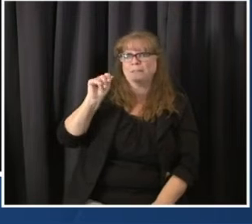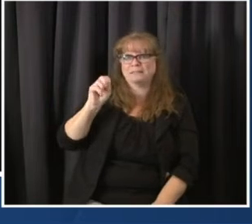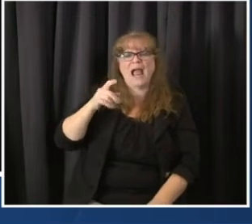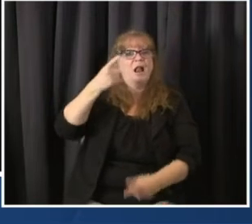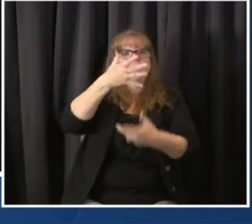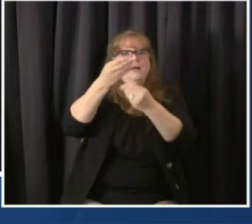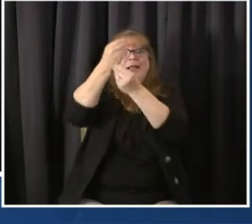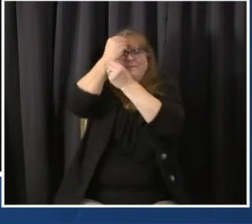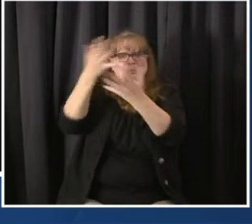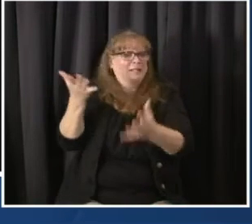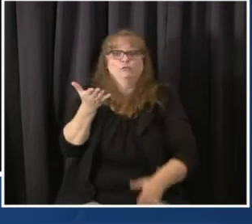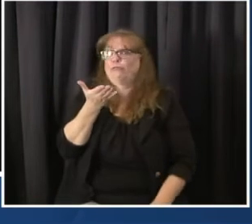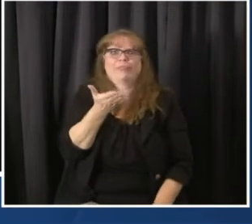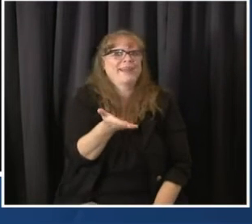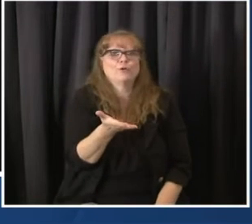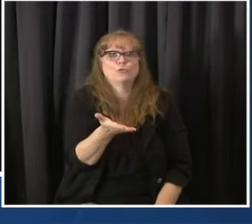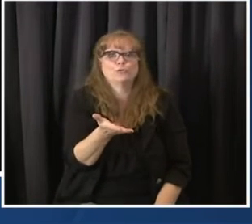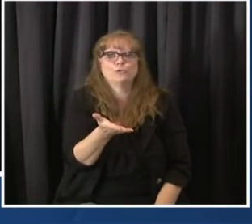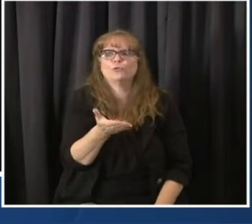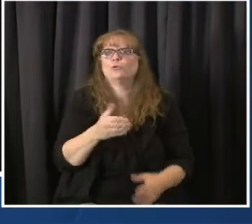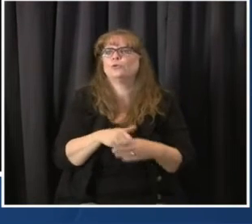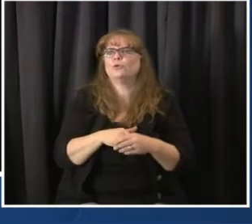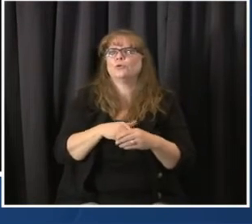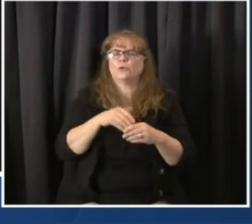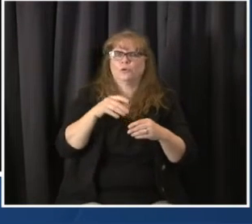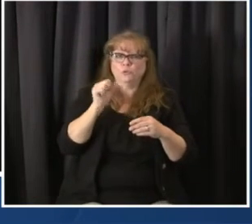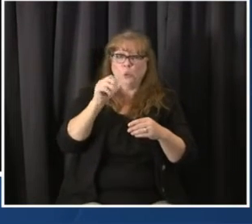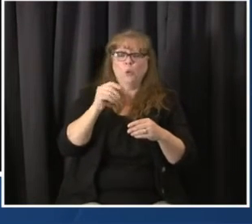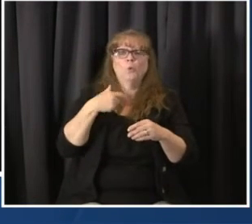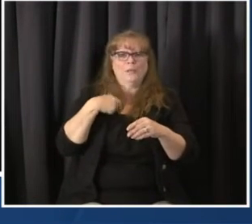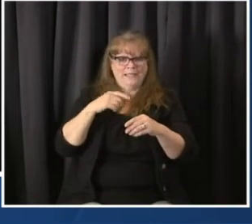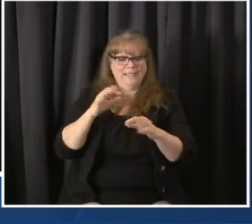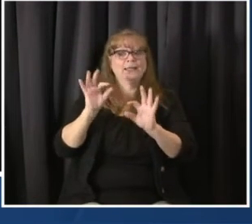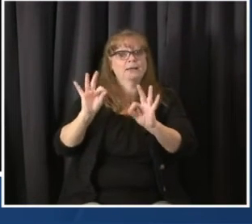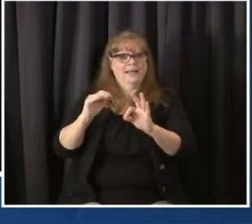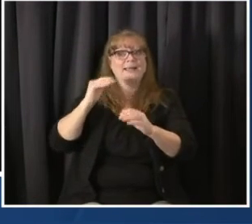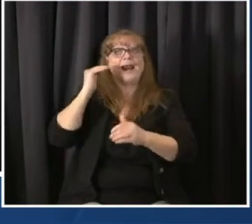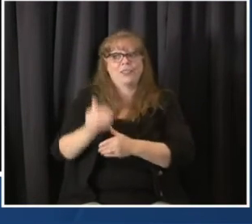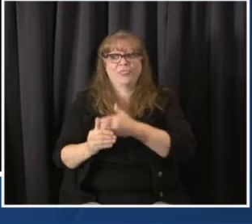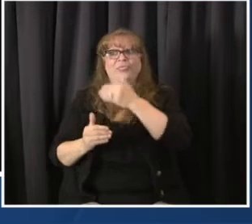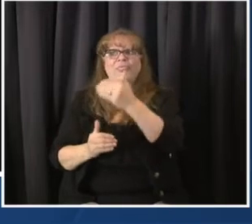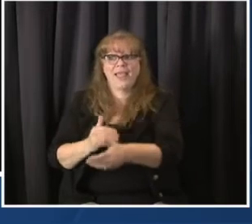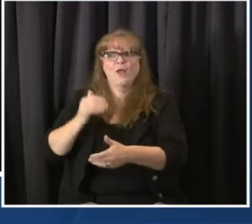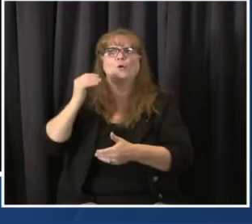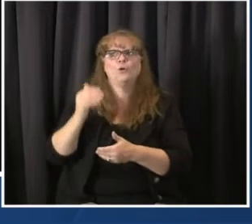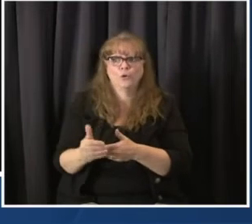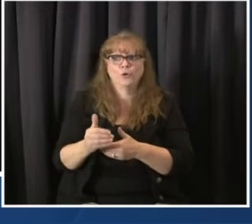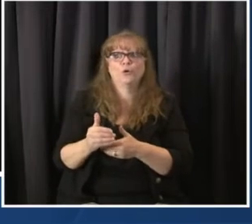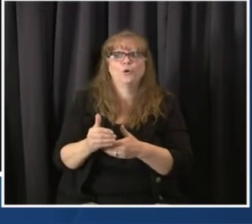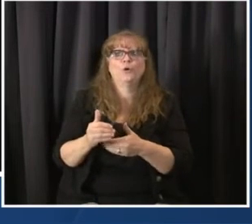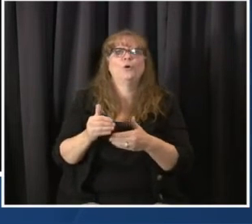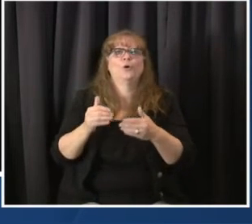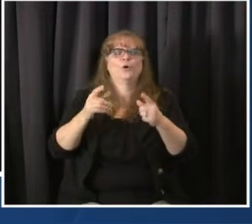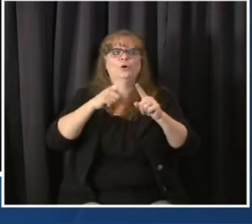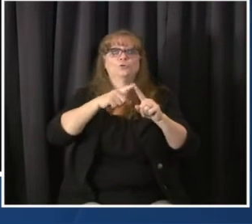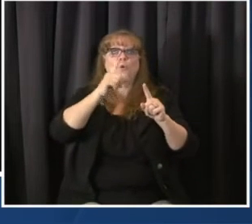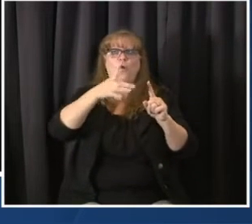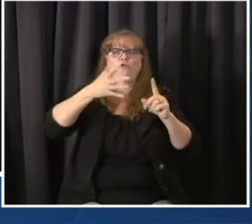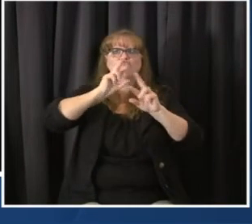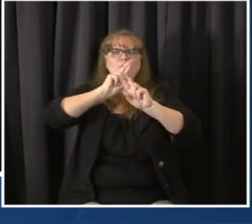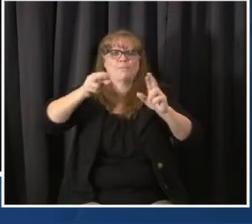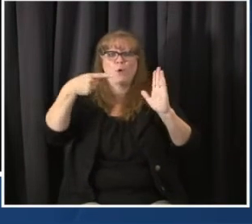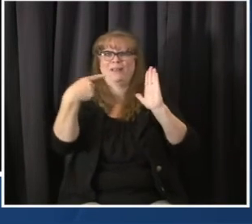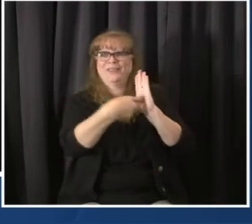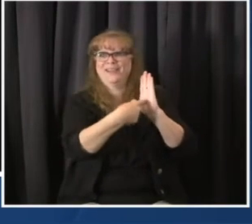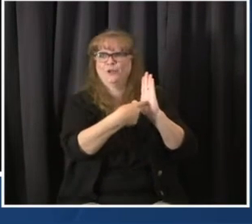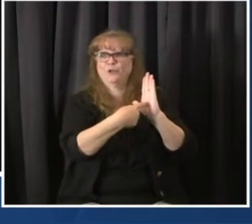we have to automate the reporting so that we can make sure that information that is available is accurate. Right